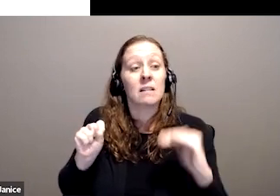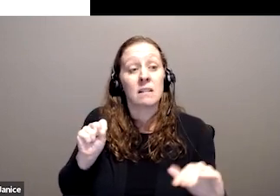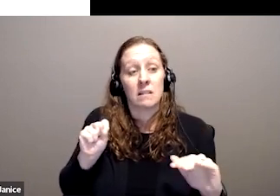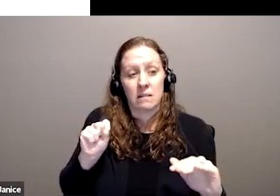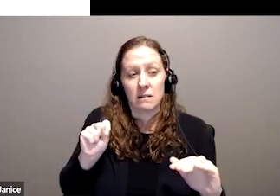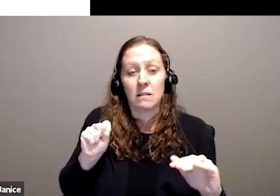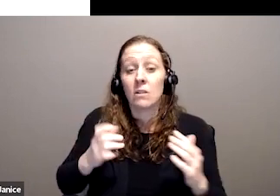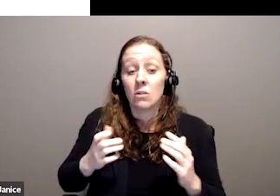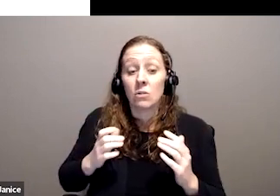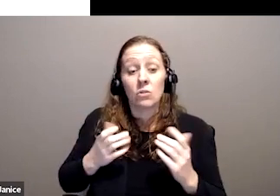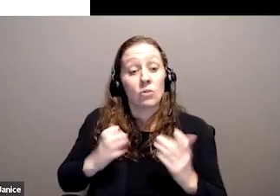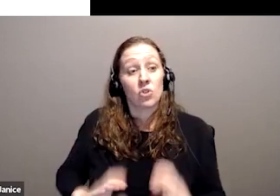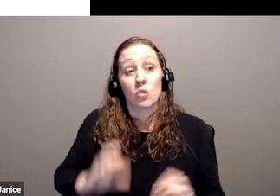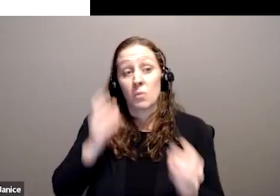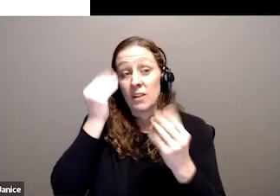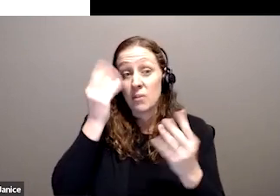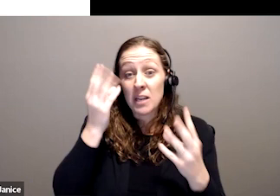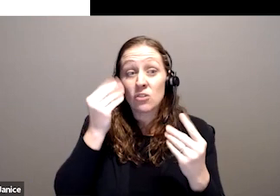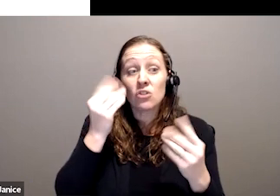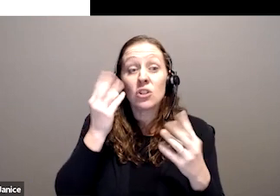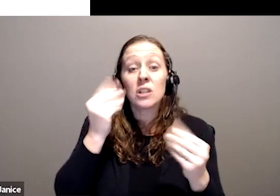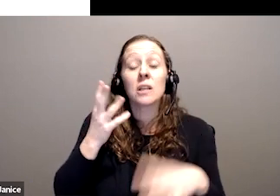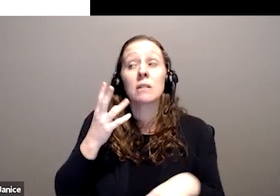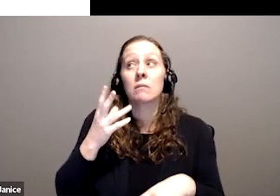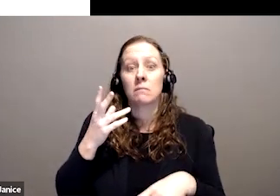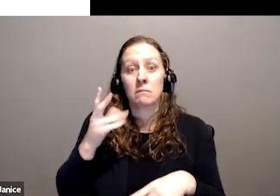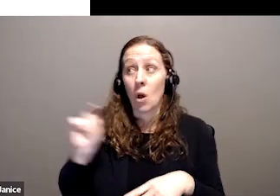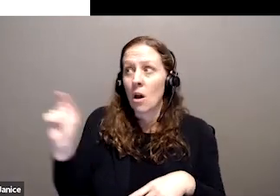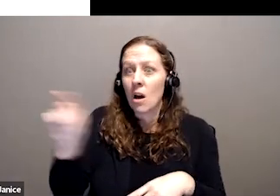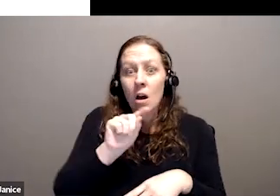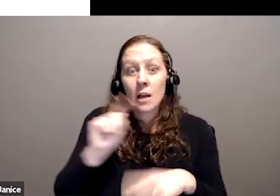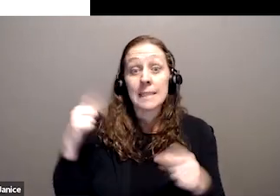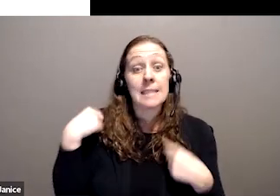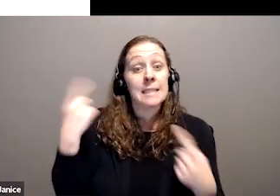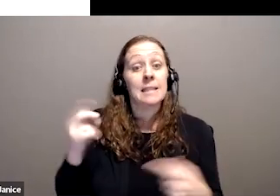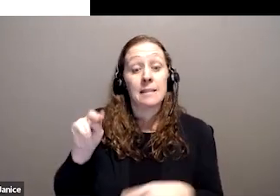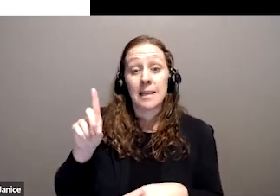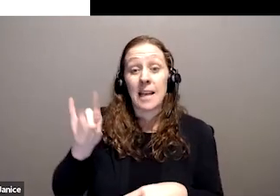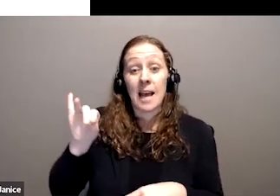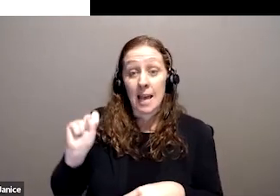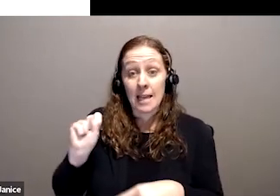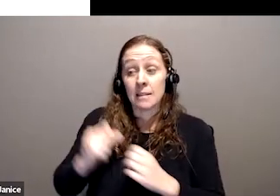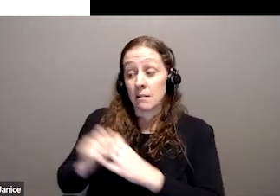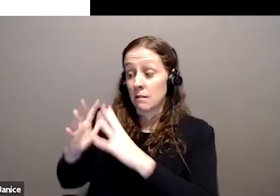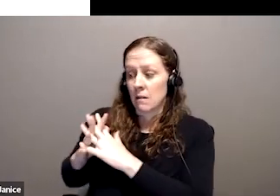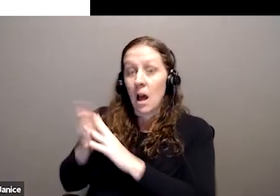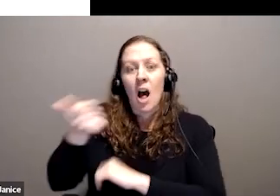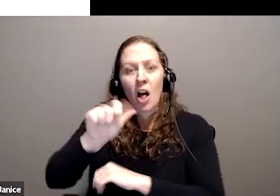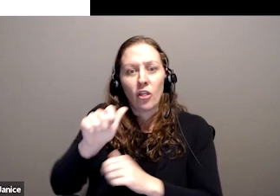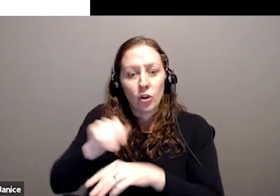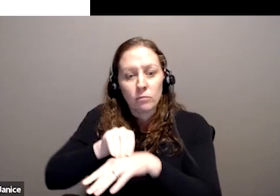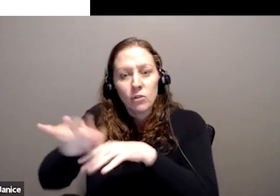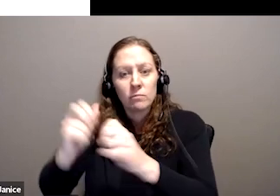improving consumer information and deepening the markets that have emerged since the NDIS commenced, improving